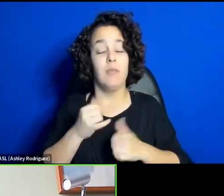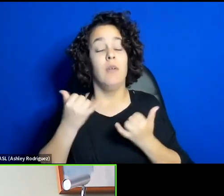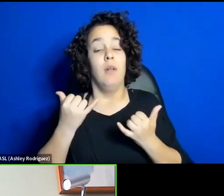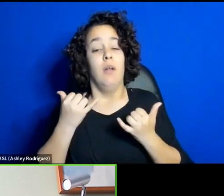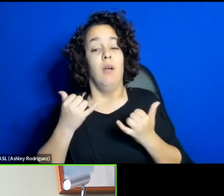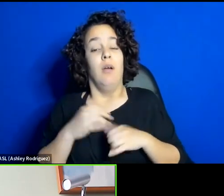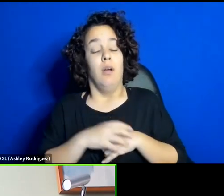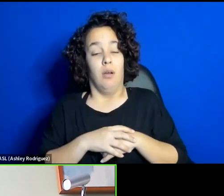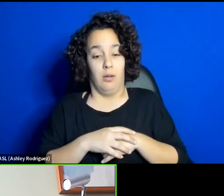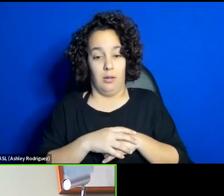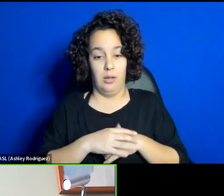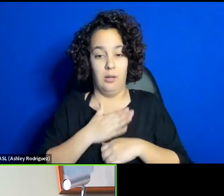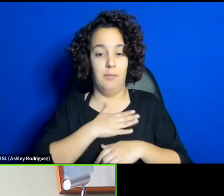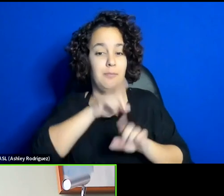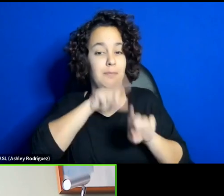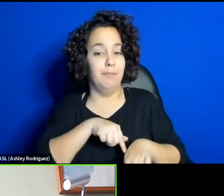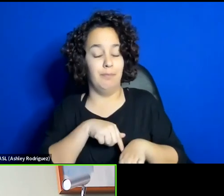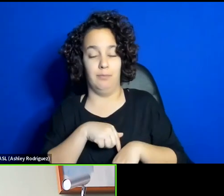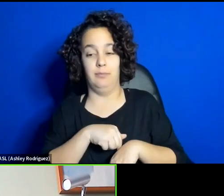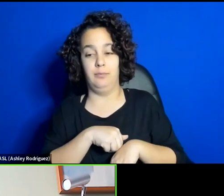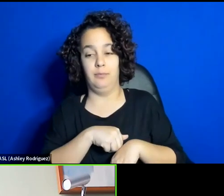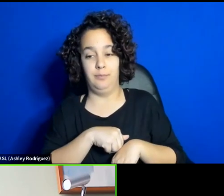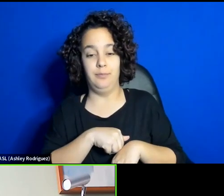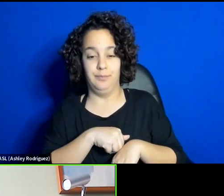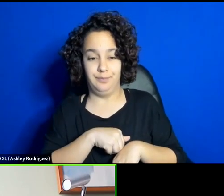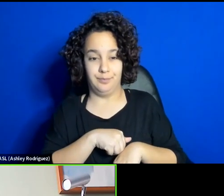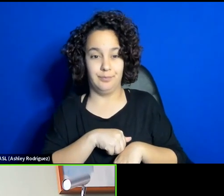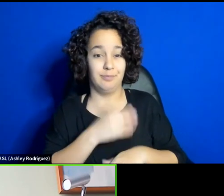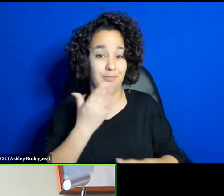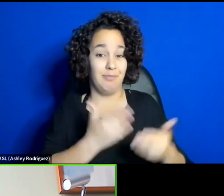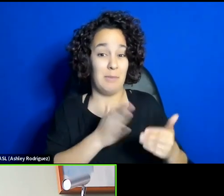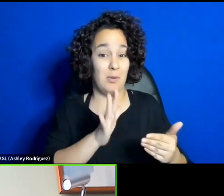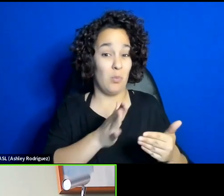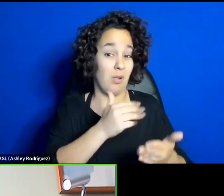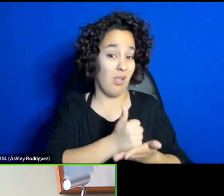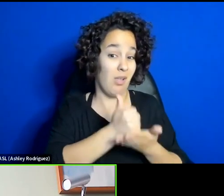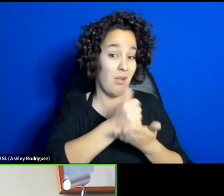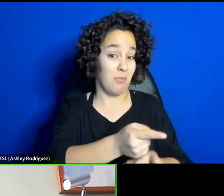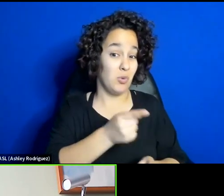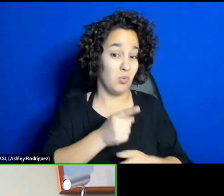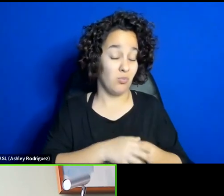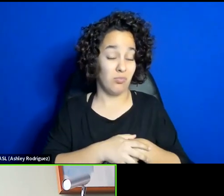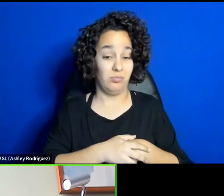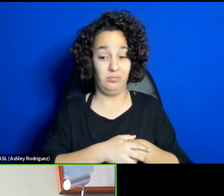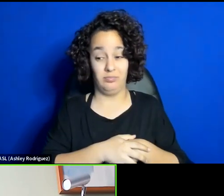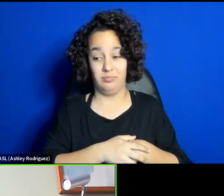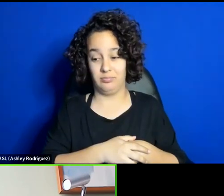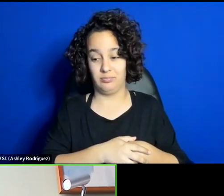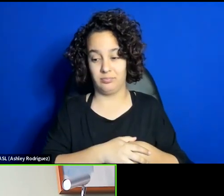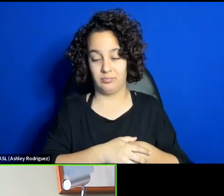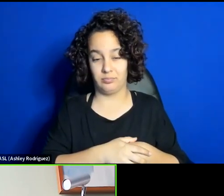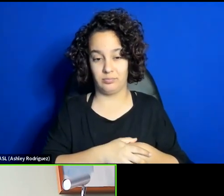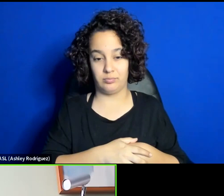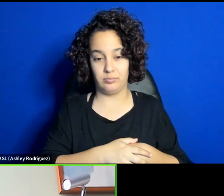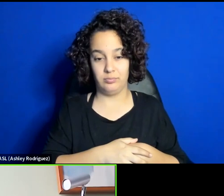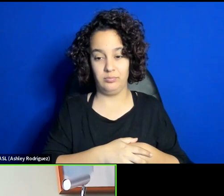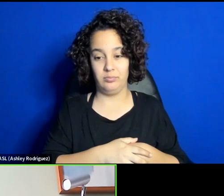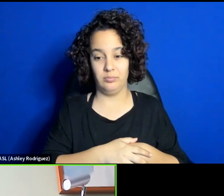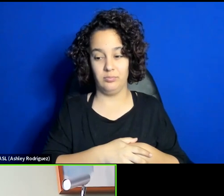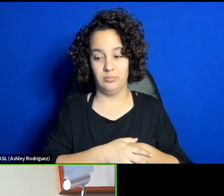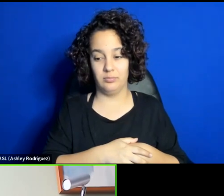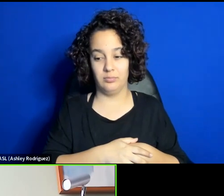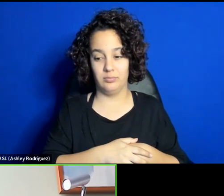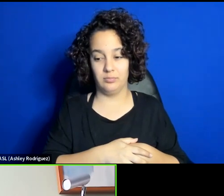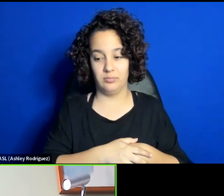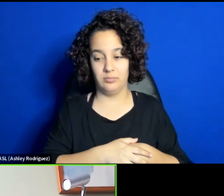answer to myself, maybe it helps you feel like a bit better. Azad think there are things that you look when